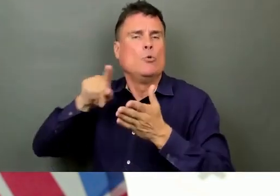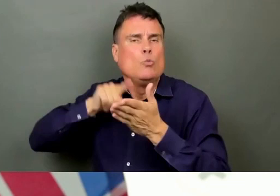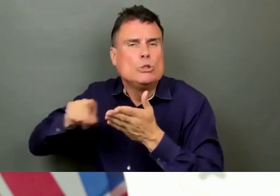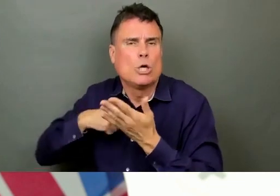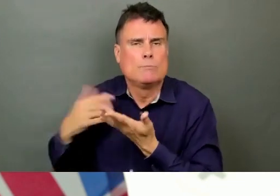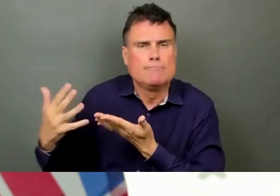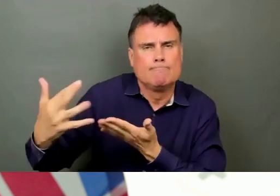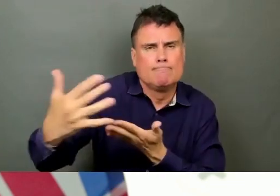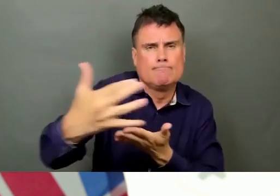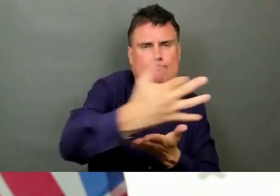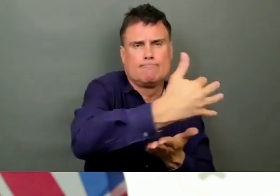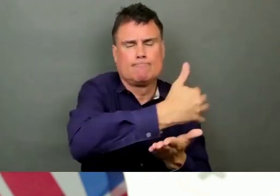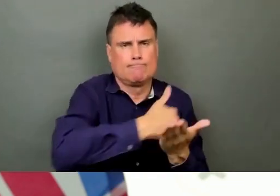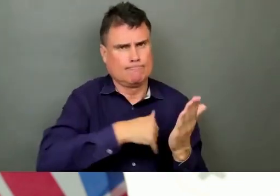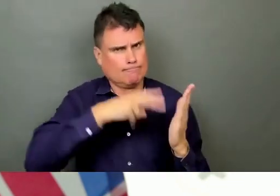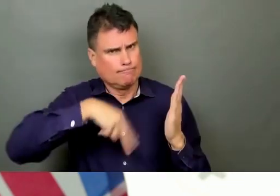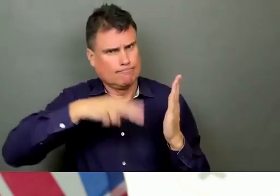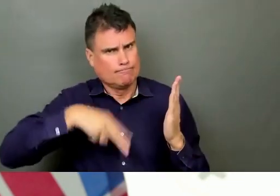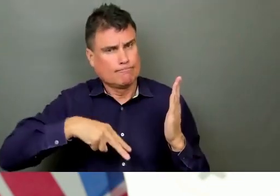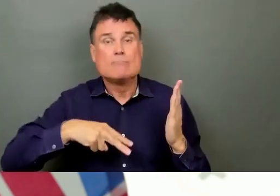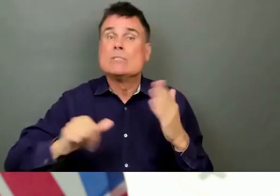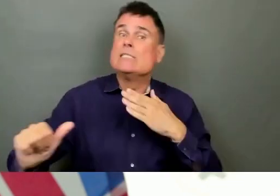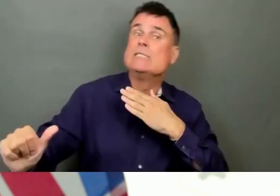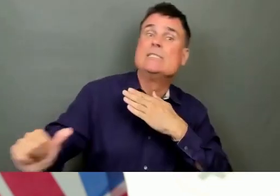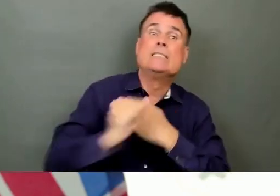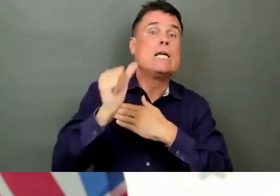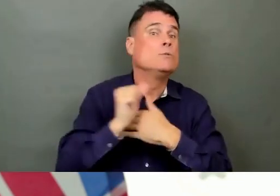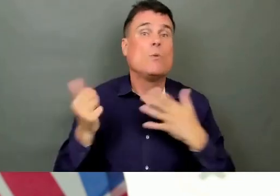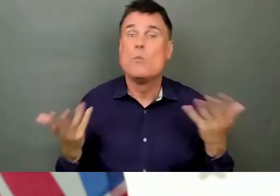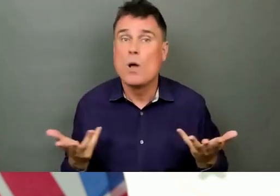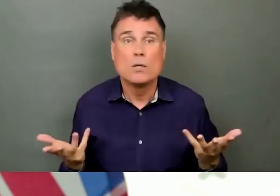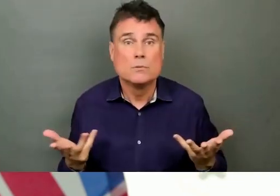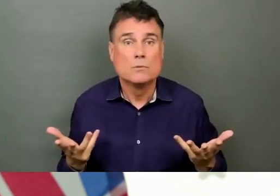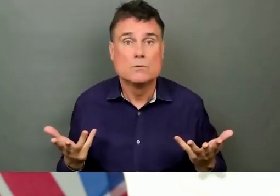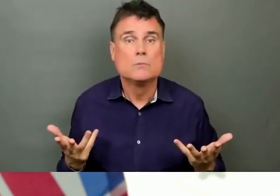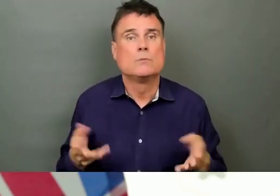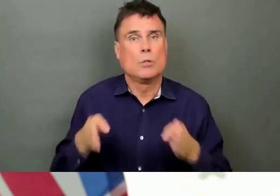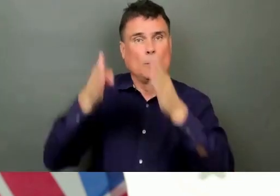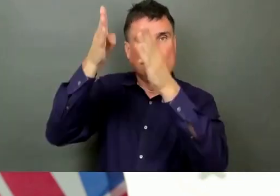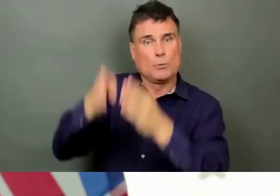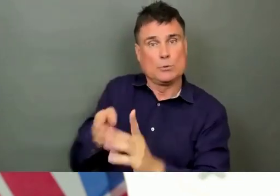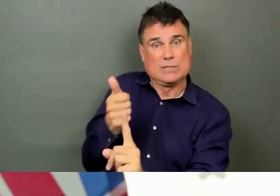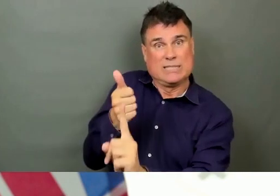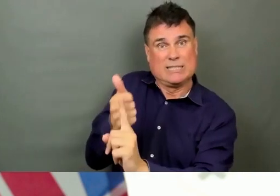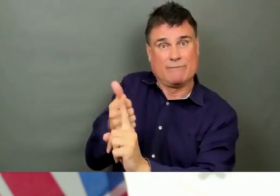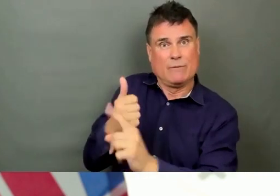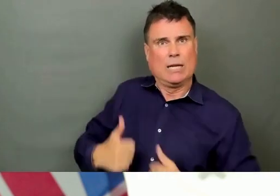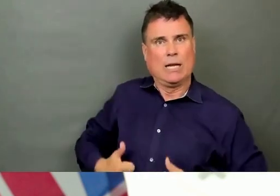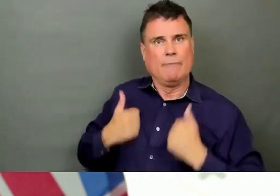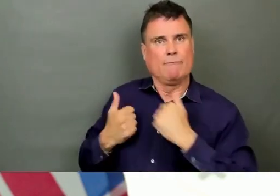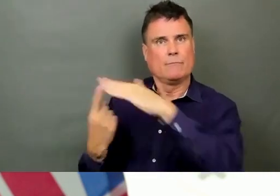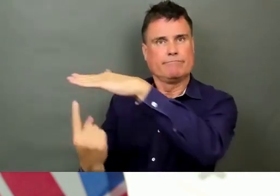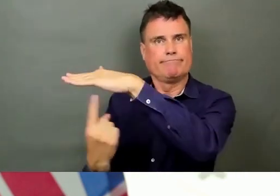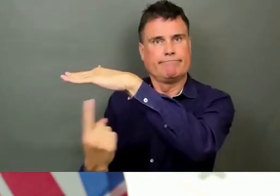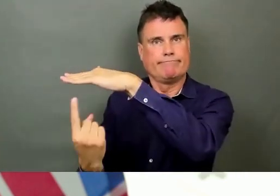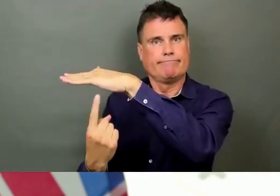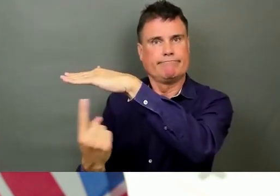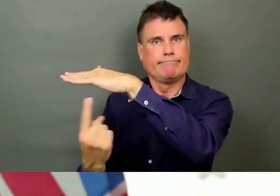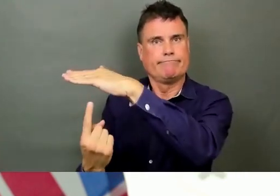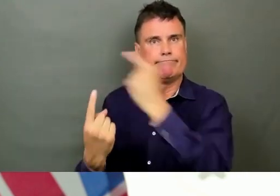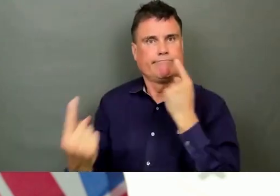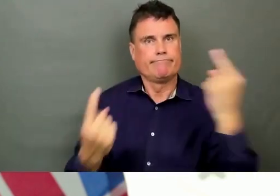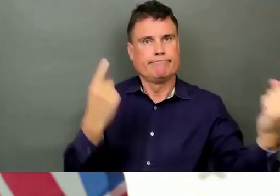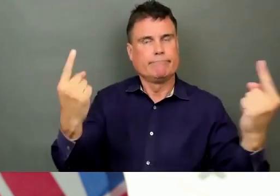is social isolation. When it gets hot, be it this weekend, be it later this summer,